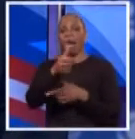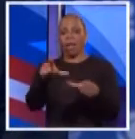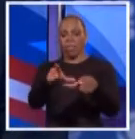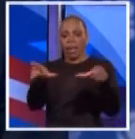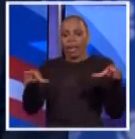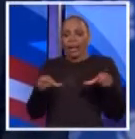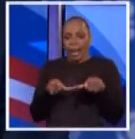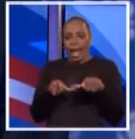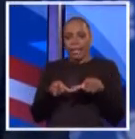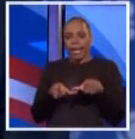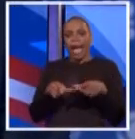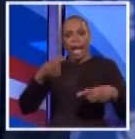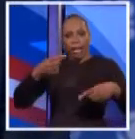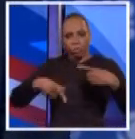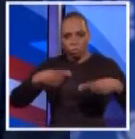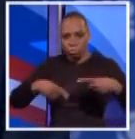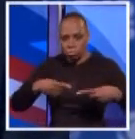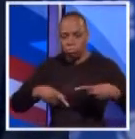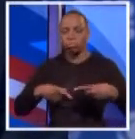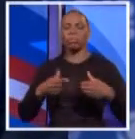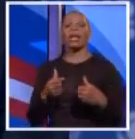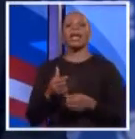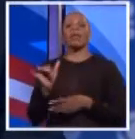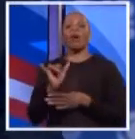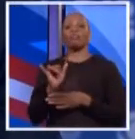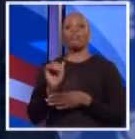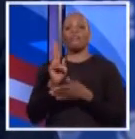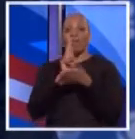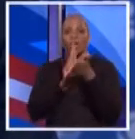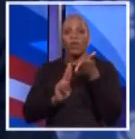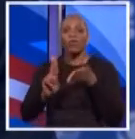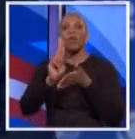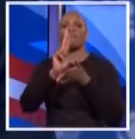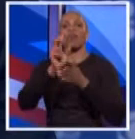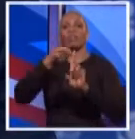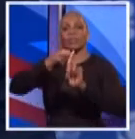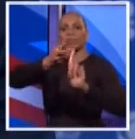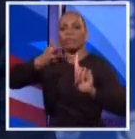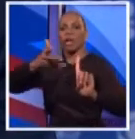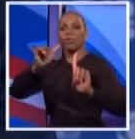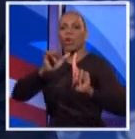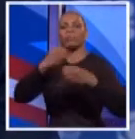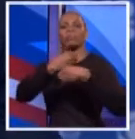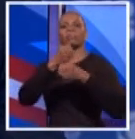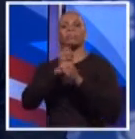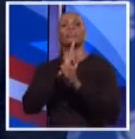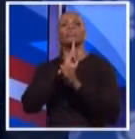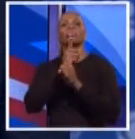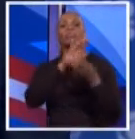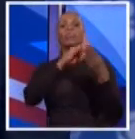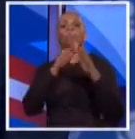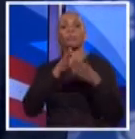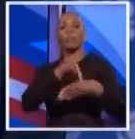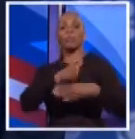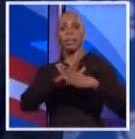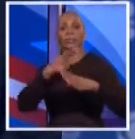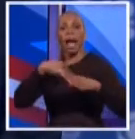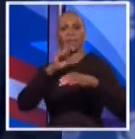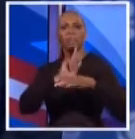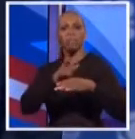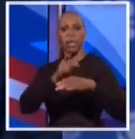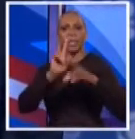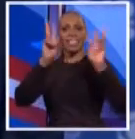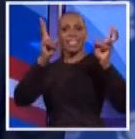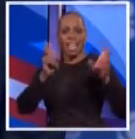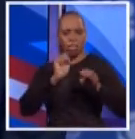I helped build out three university expansions, but I've also made sure the community was protected. I've worked on these issues because I built a